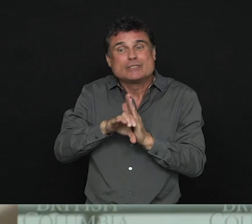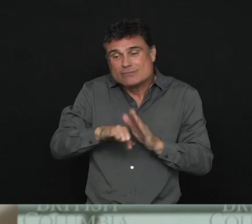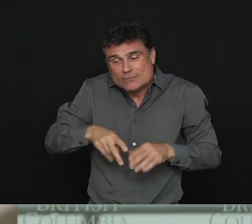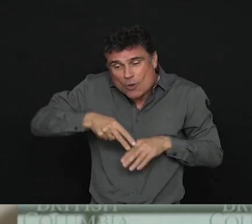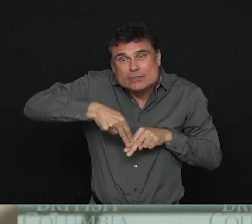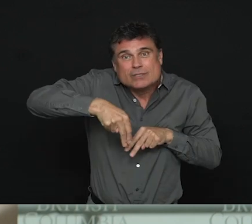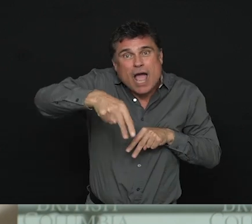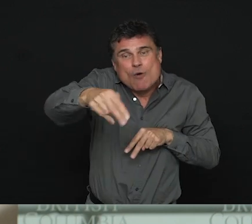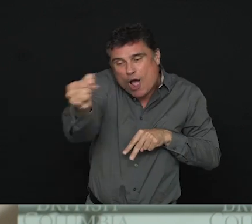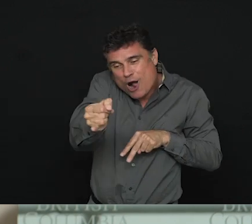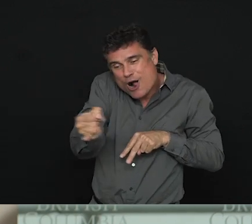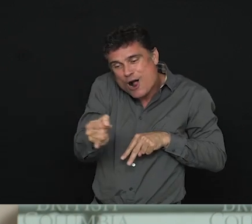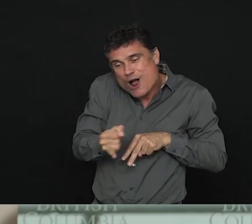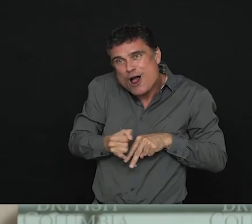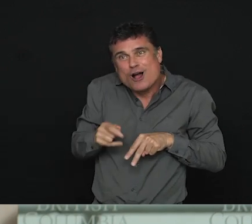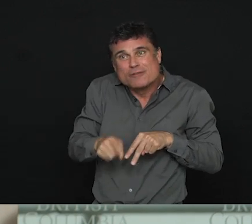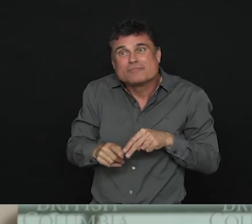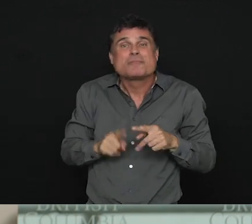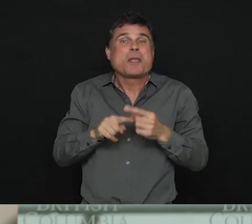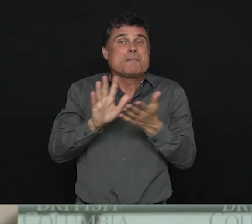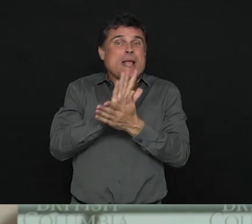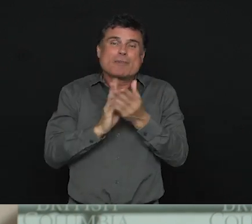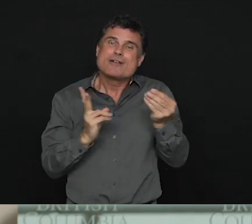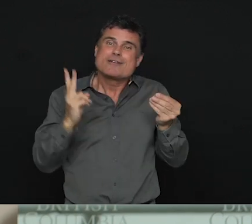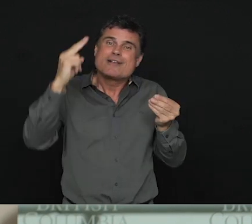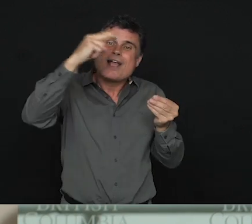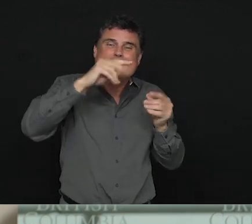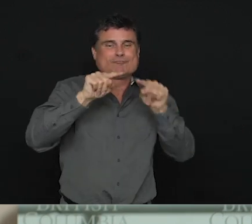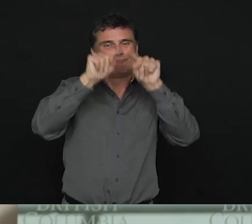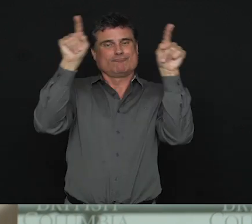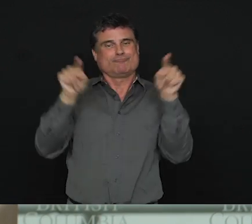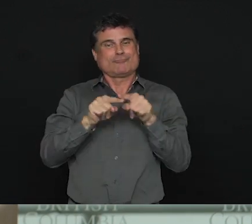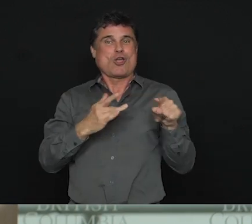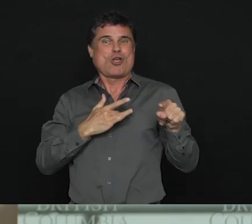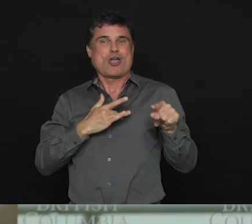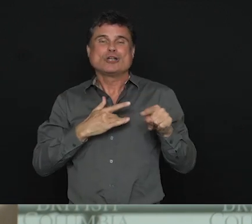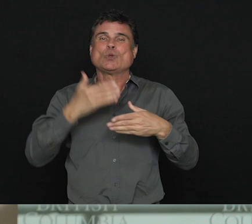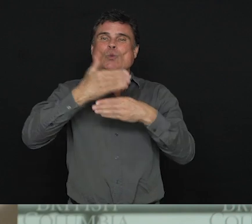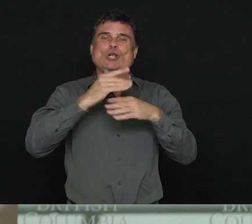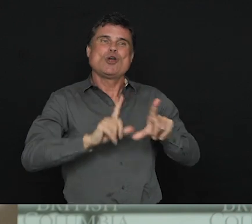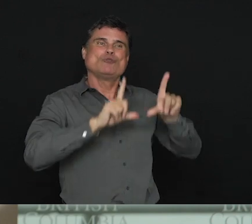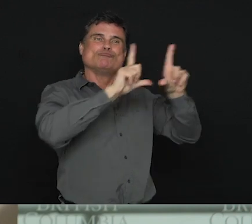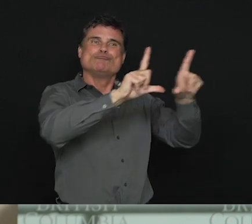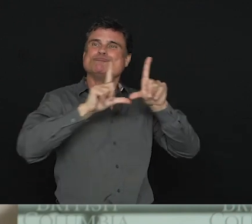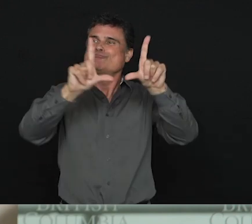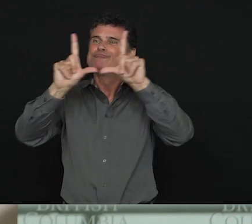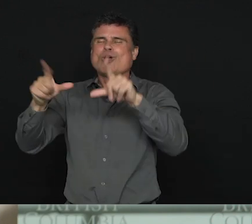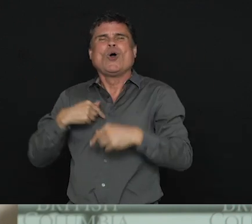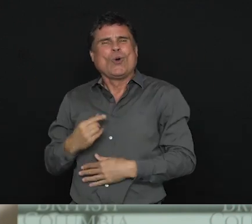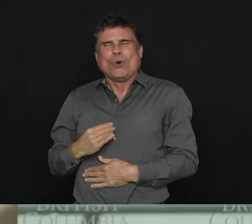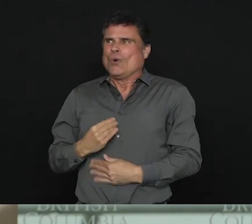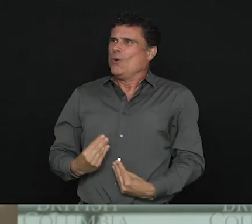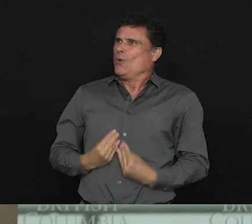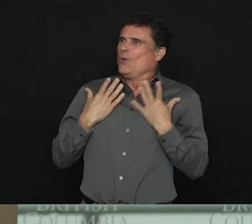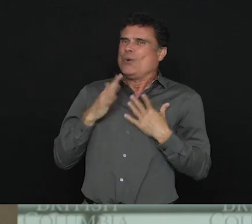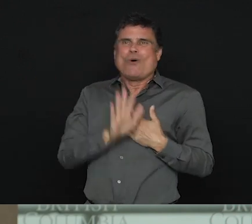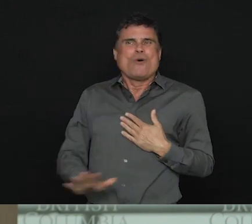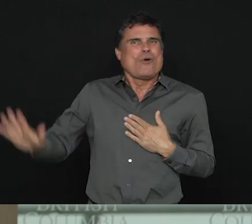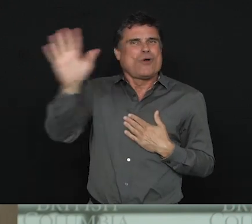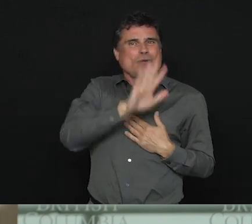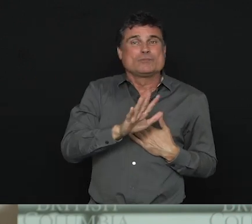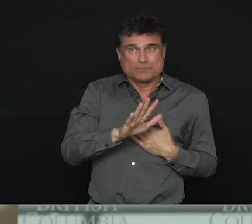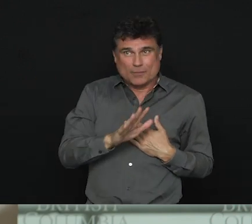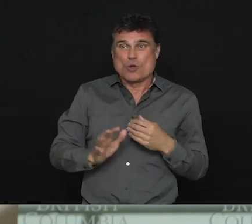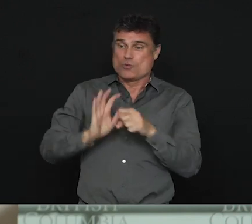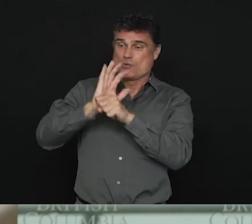British Columbians are rising to the challenge that has required major changes to the way we live and work. The provincial state of